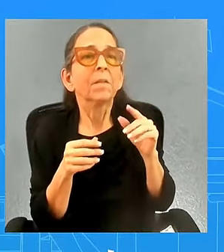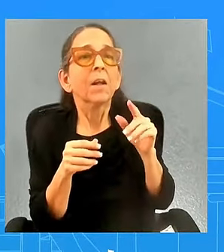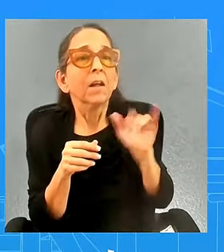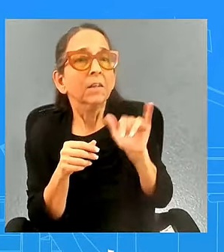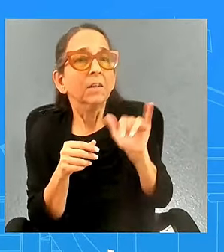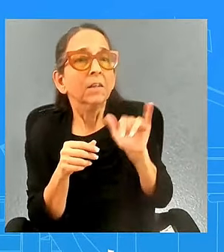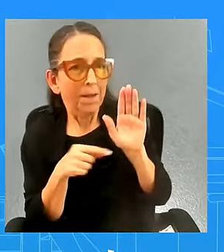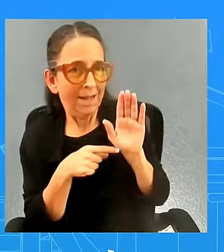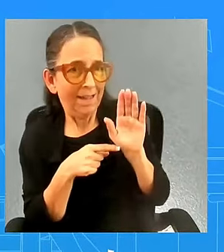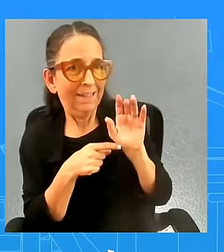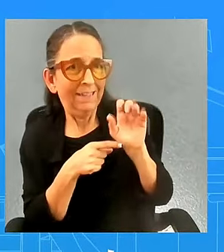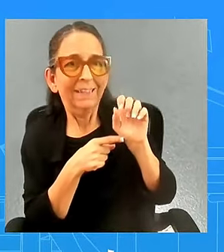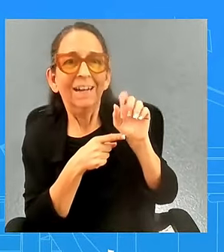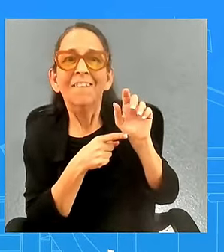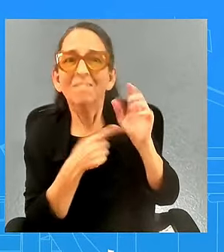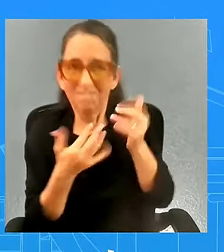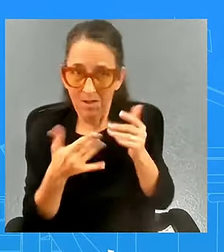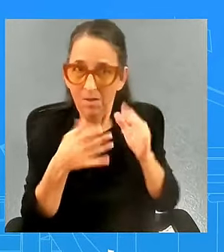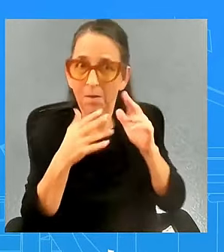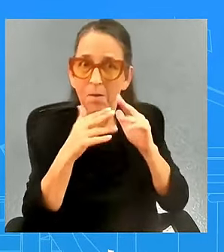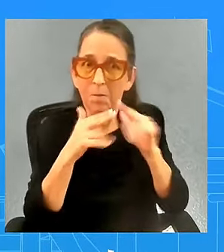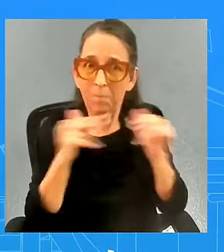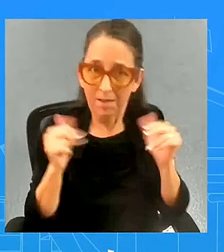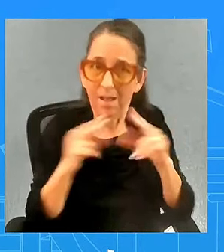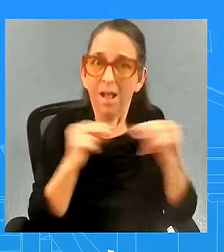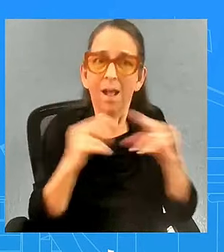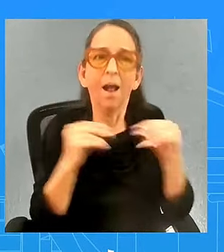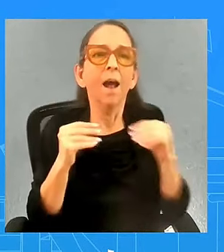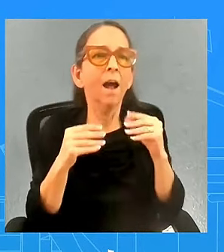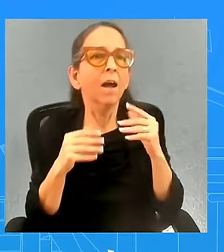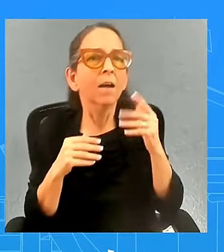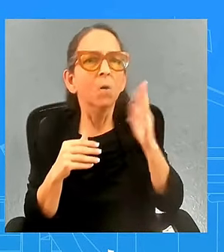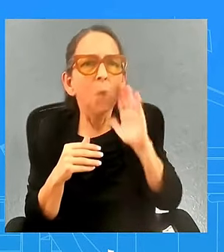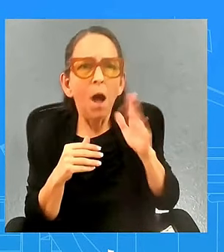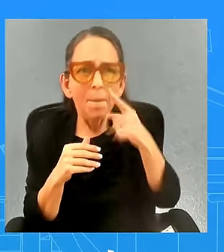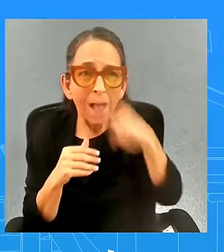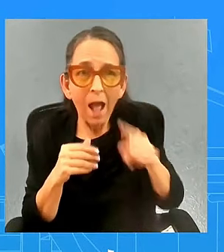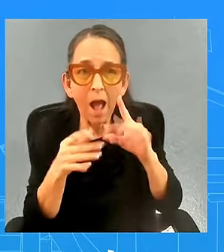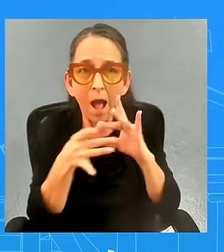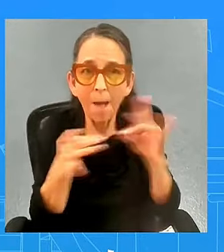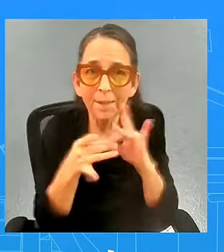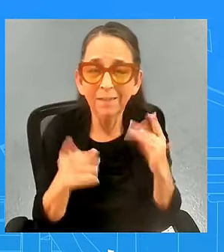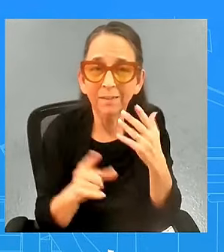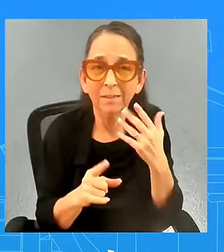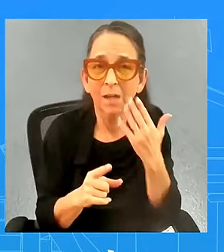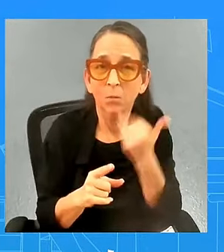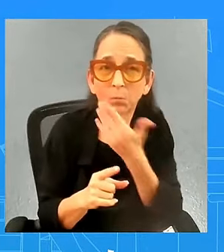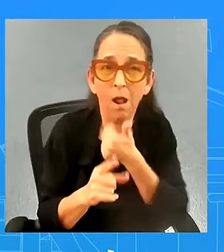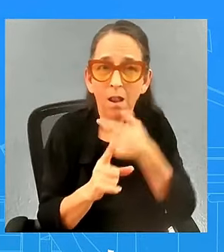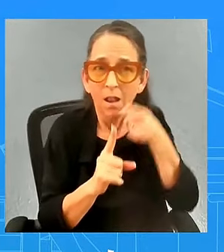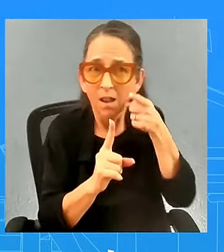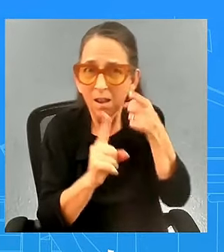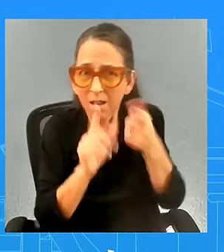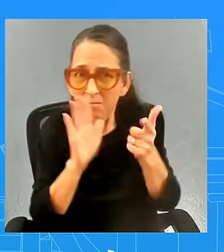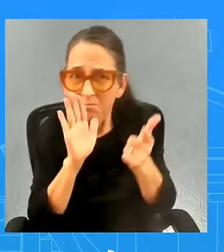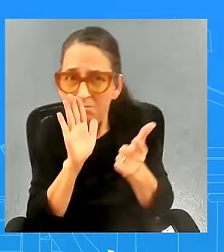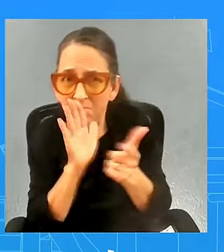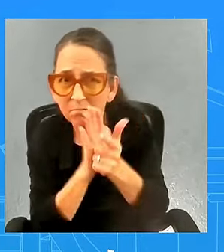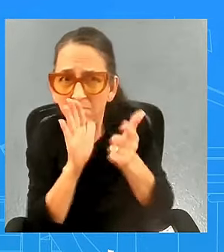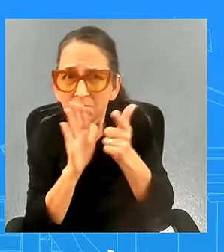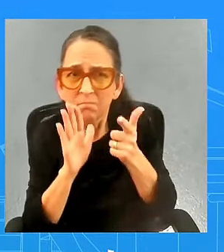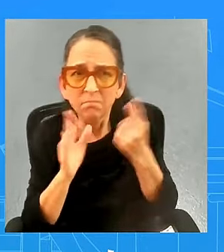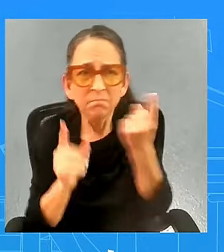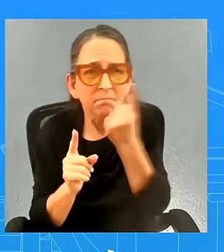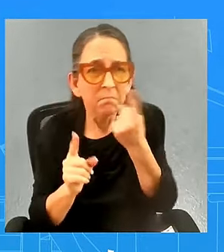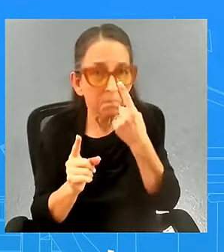one to two weeks and if you could just comment on israel's ban and whether you think that's helpful for the process so look